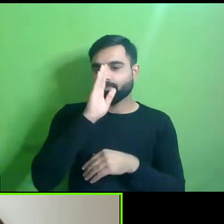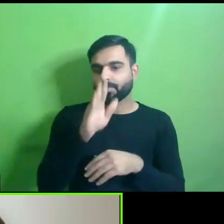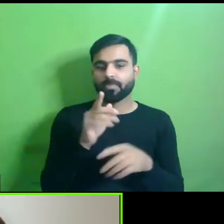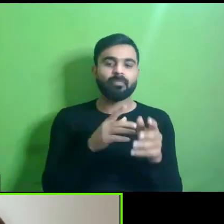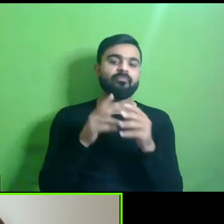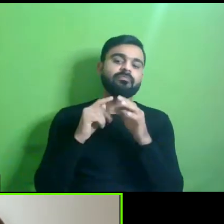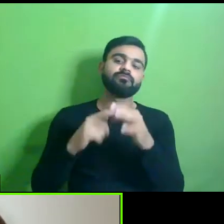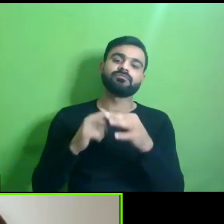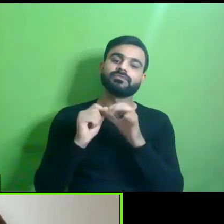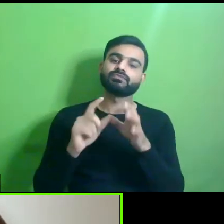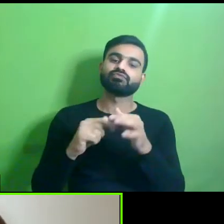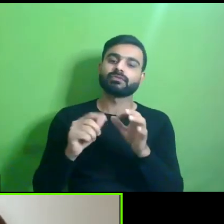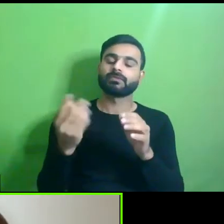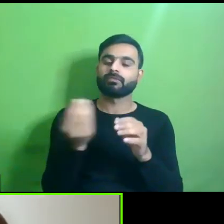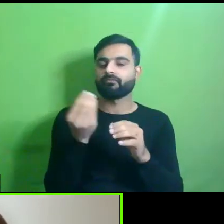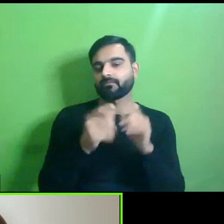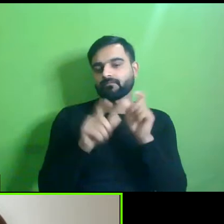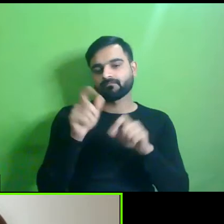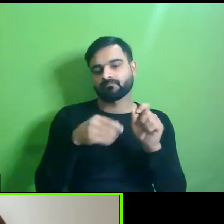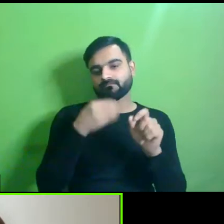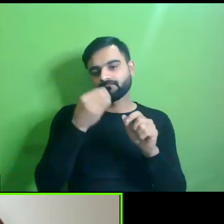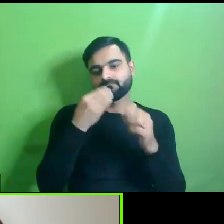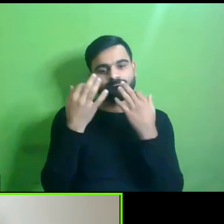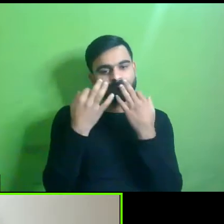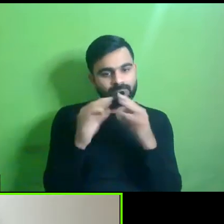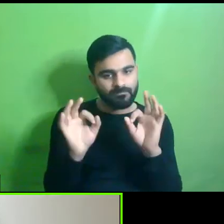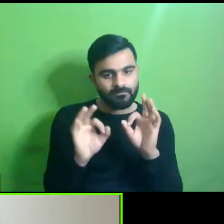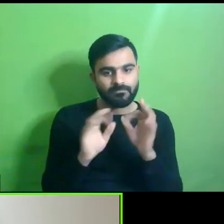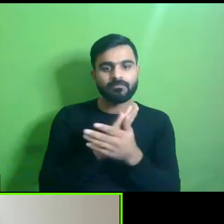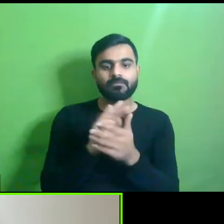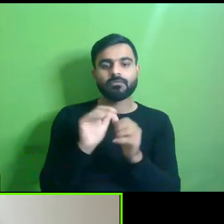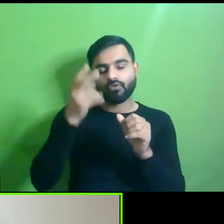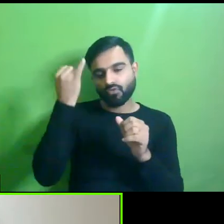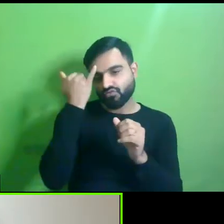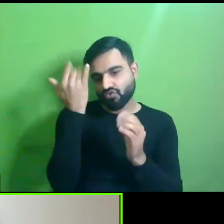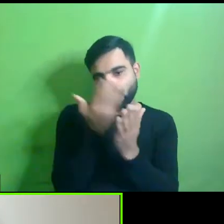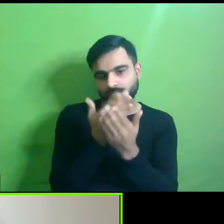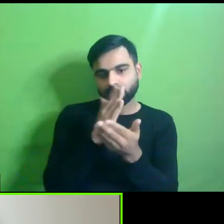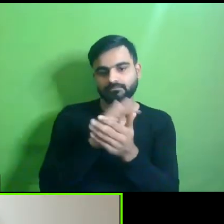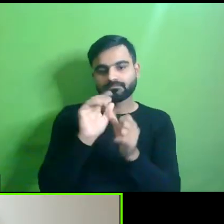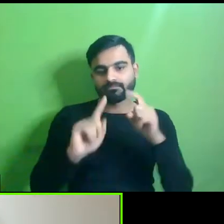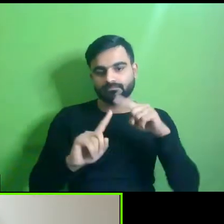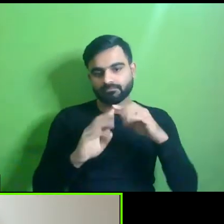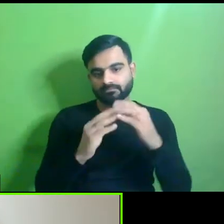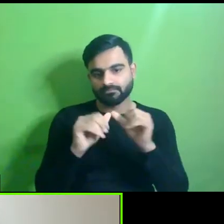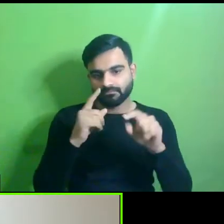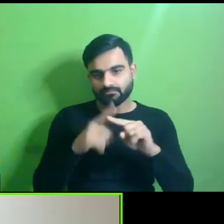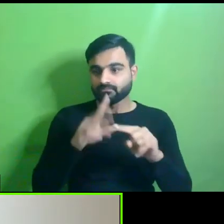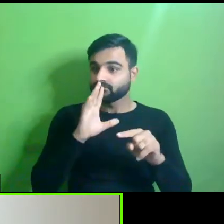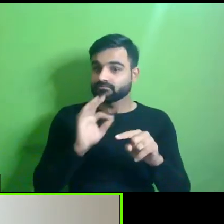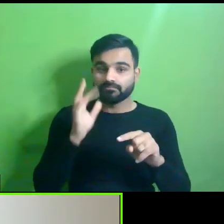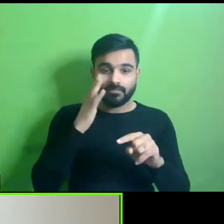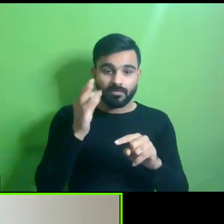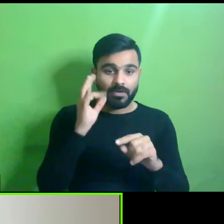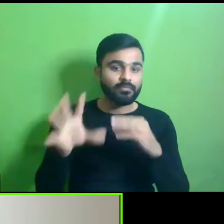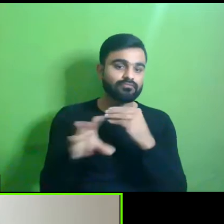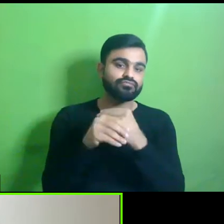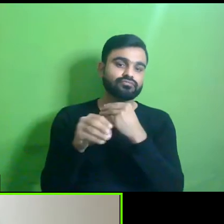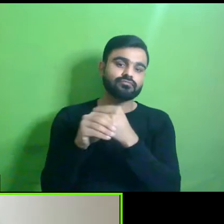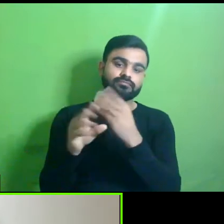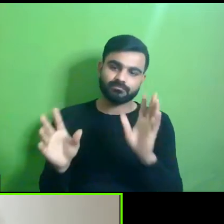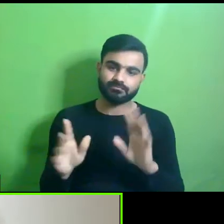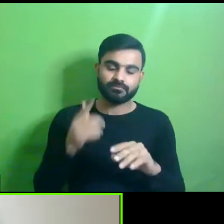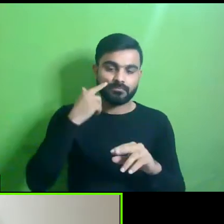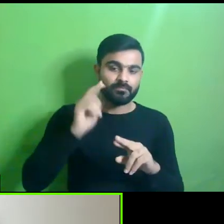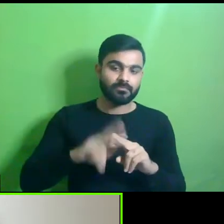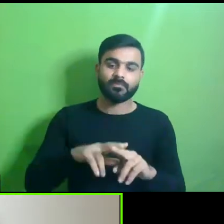questions to only some of you please do feel free to drop your thoughts in the chat box if you find it relevant also i